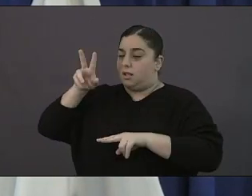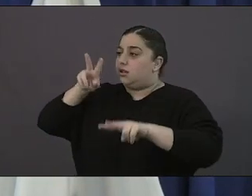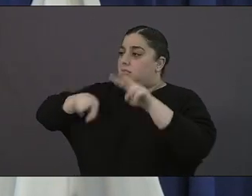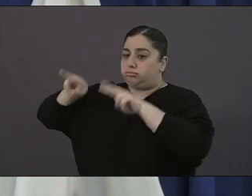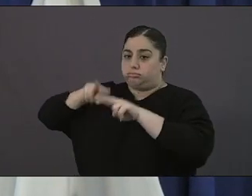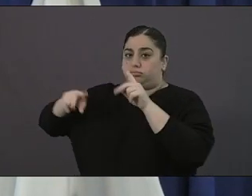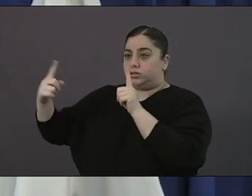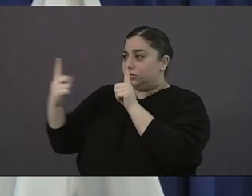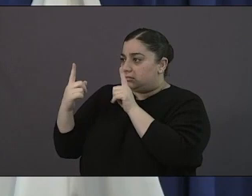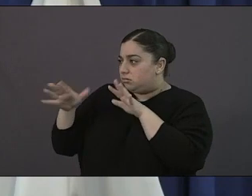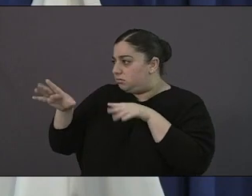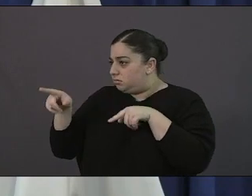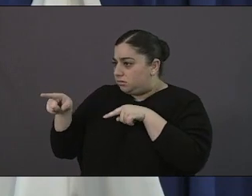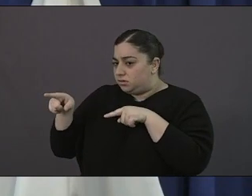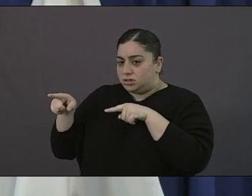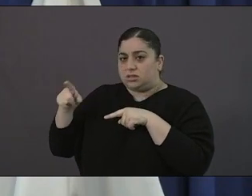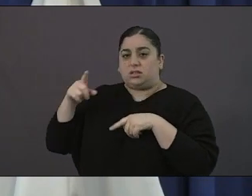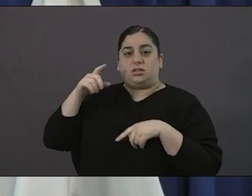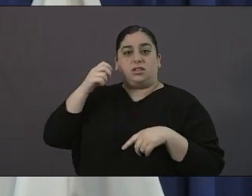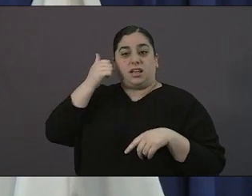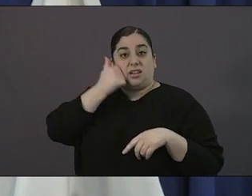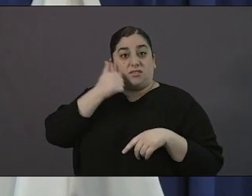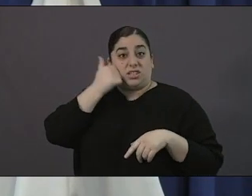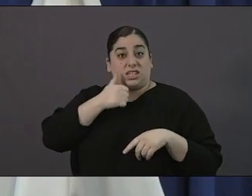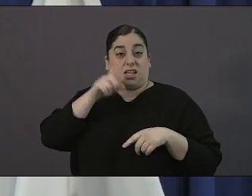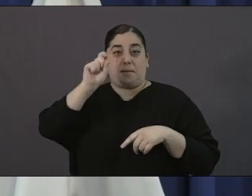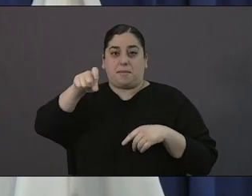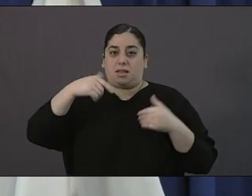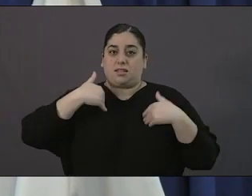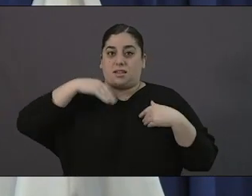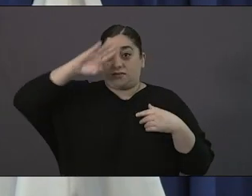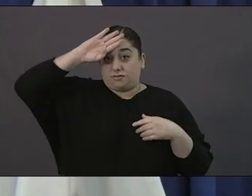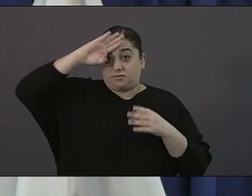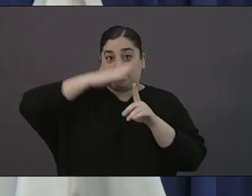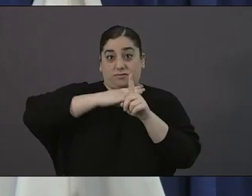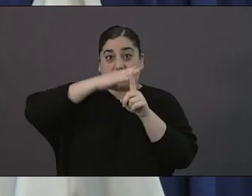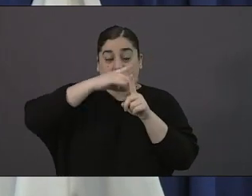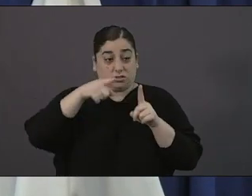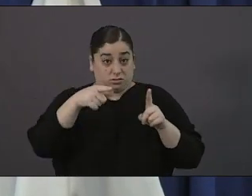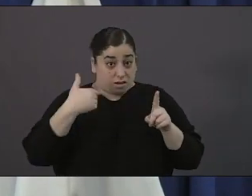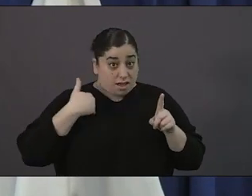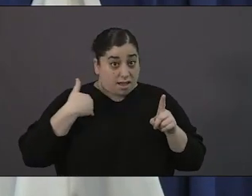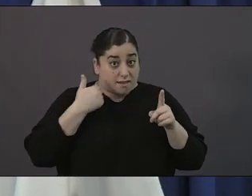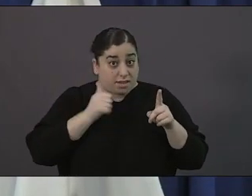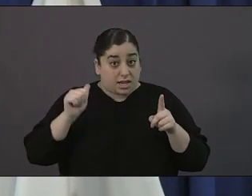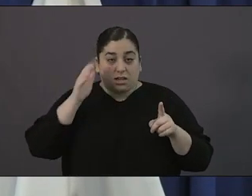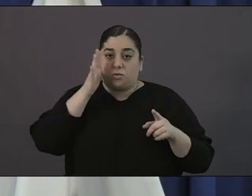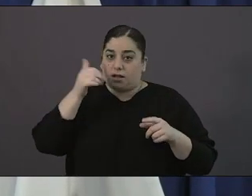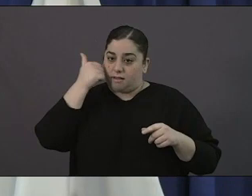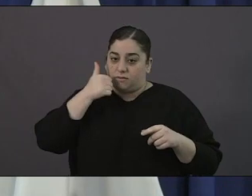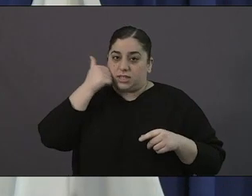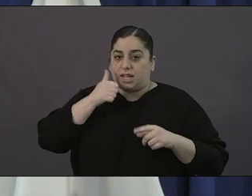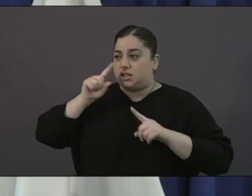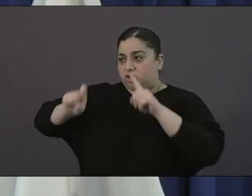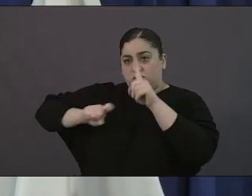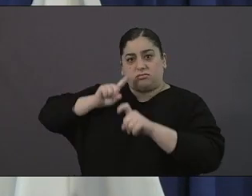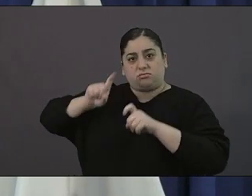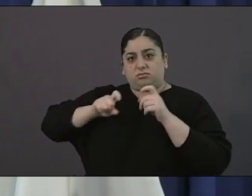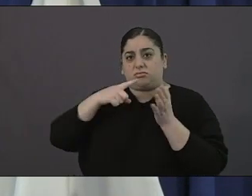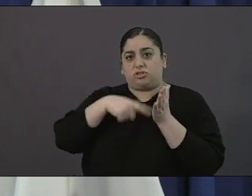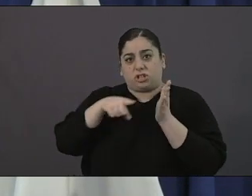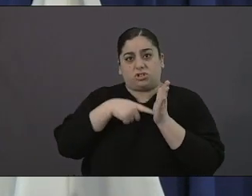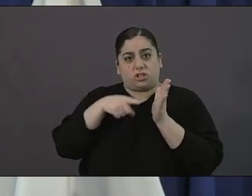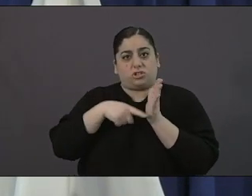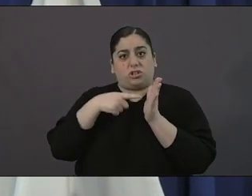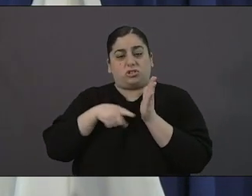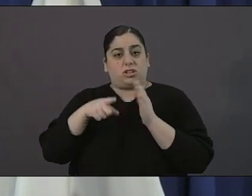temperature checks and verbal questionnaires of everyone again that very high standards to protect the health and welfare